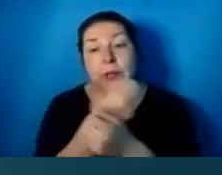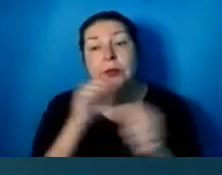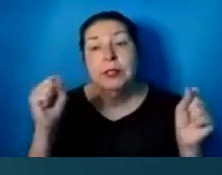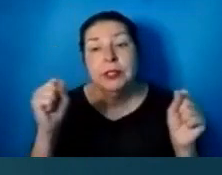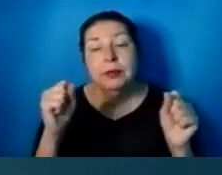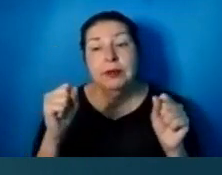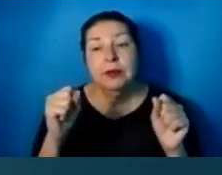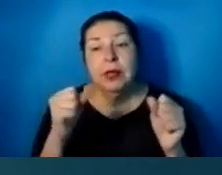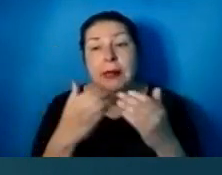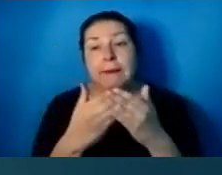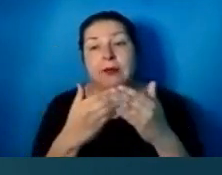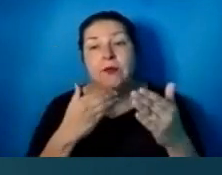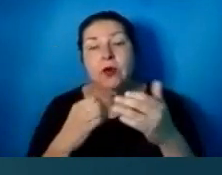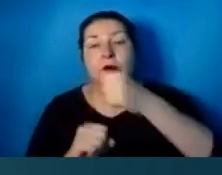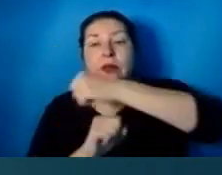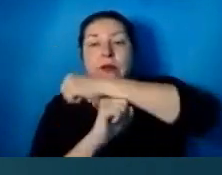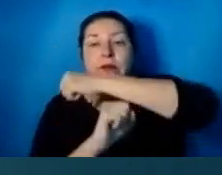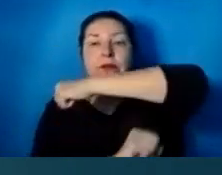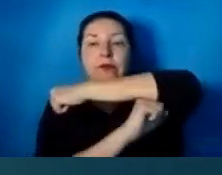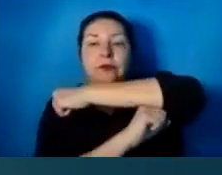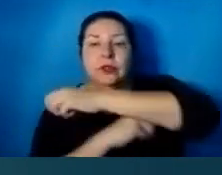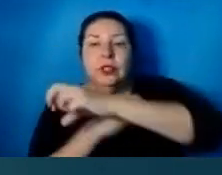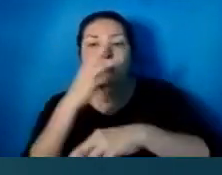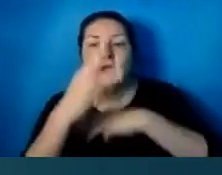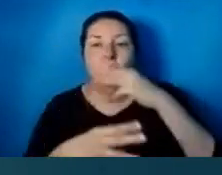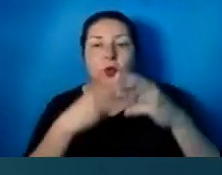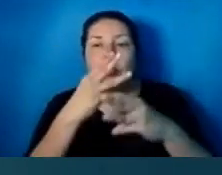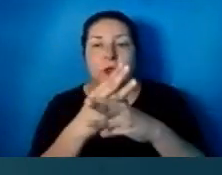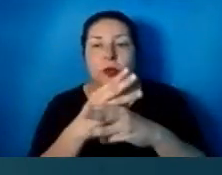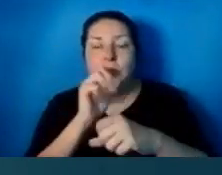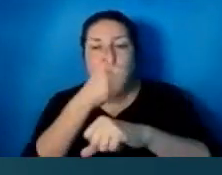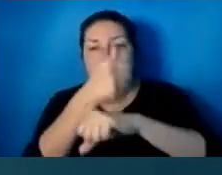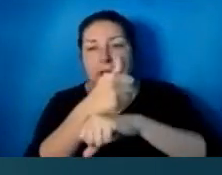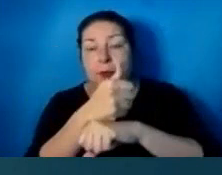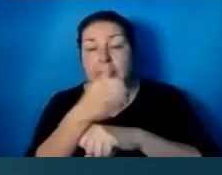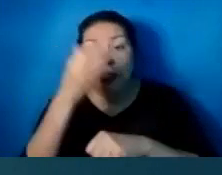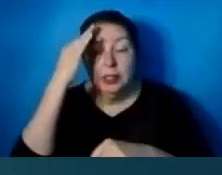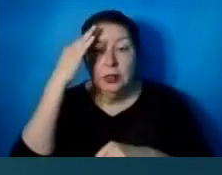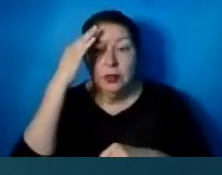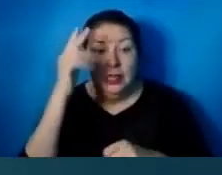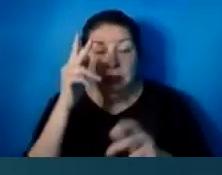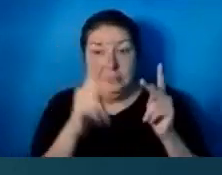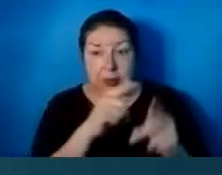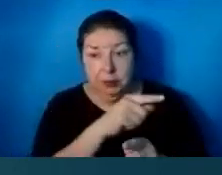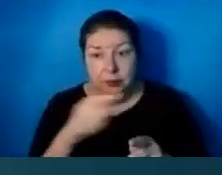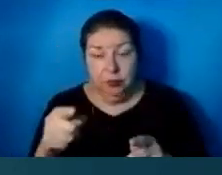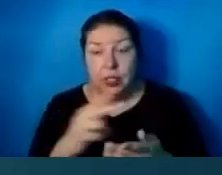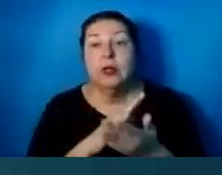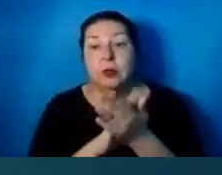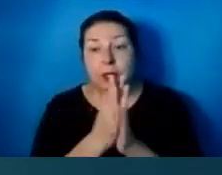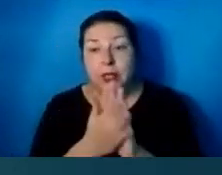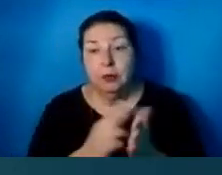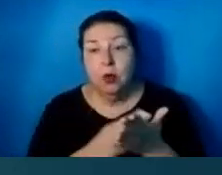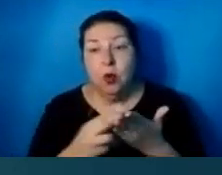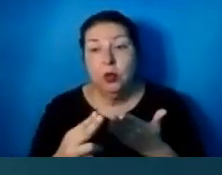found before the foundations of the world were laid down. He knew those that would be holy and made holy and